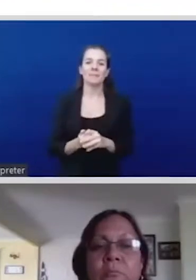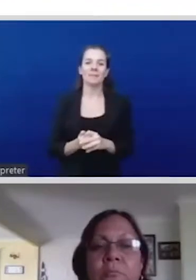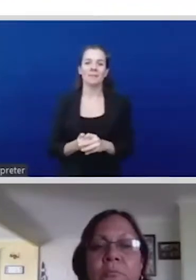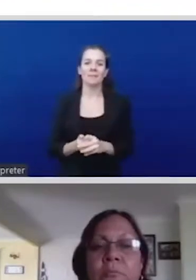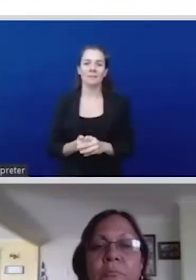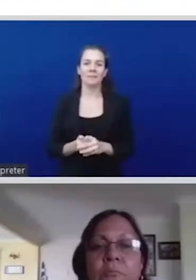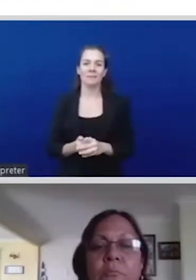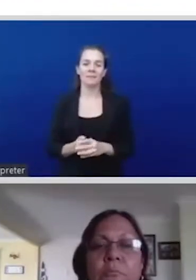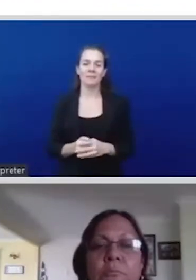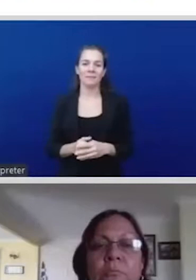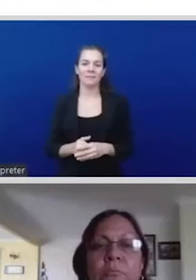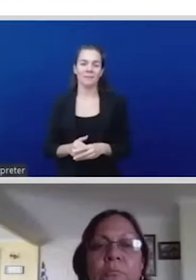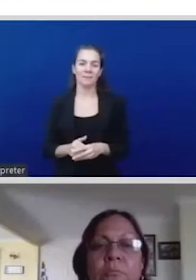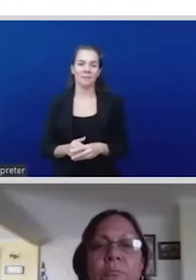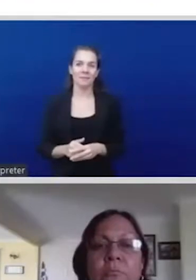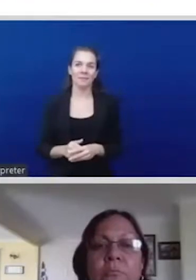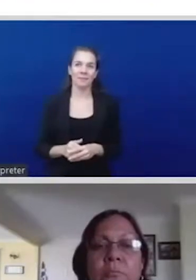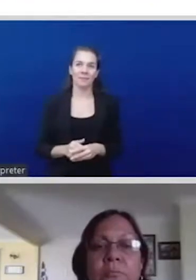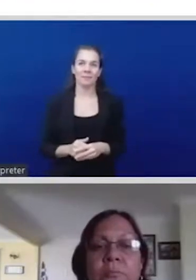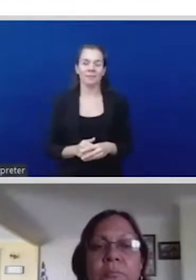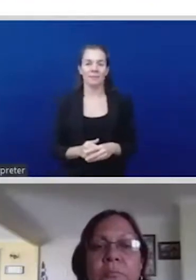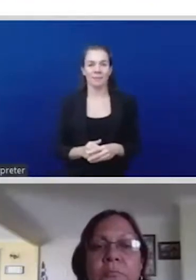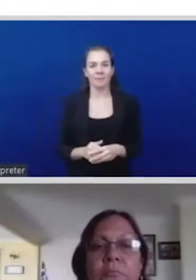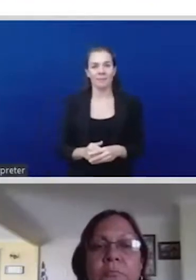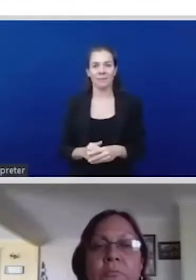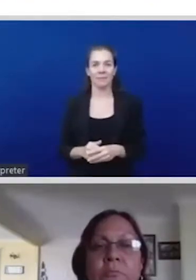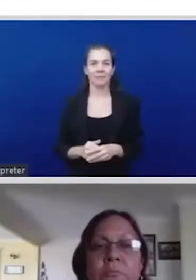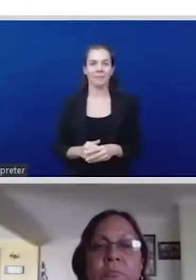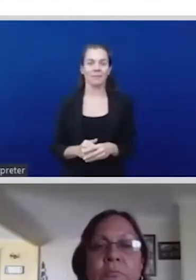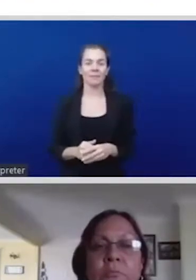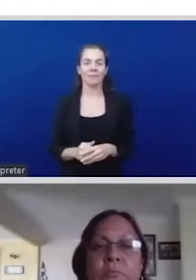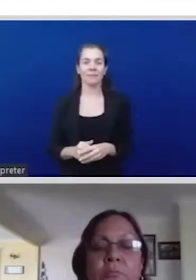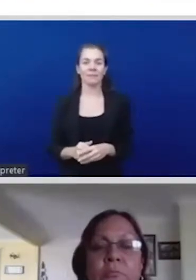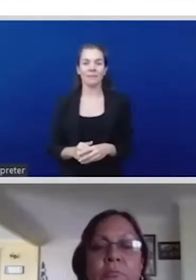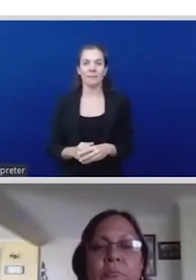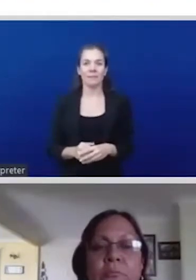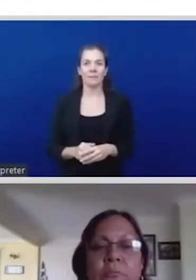think... Oh, okay. So maybe Carmen or Vera?